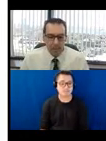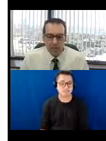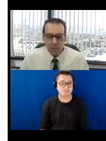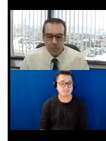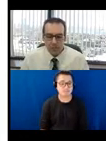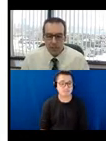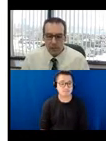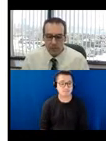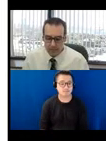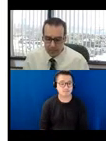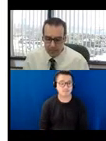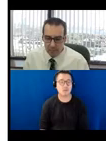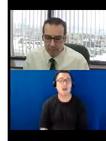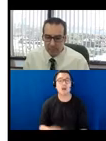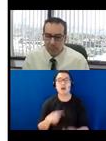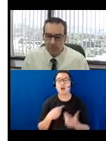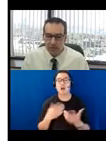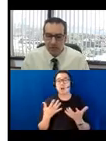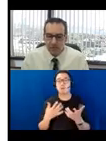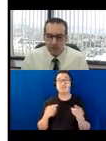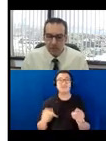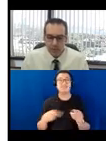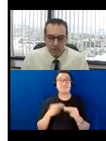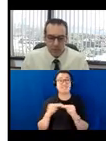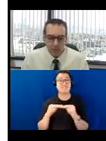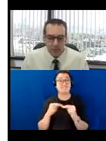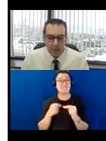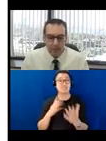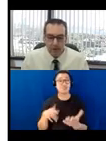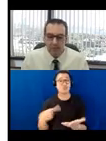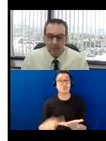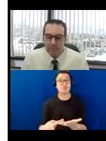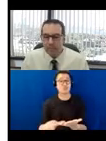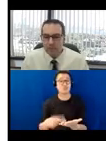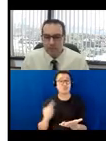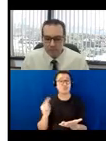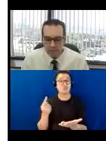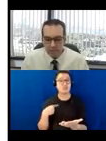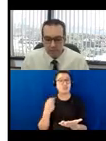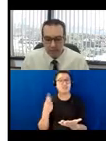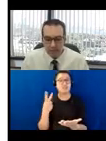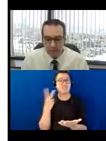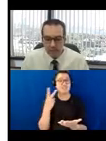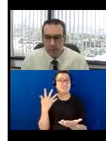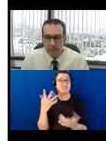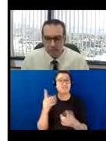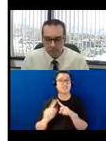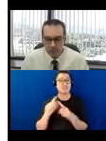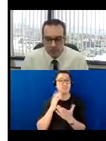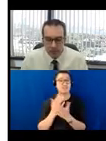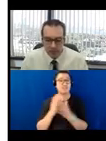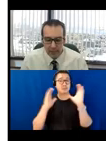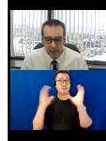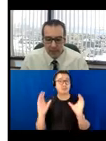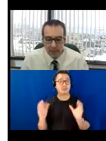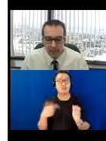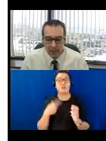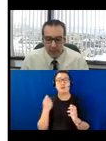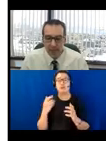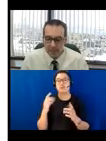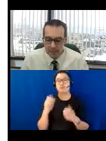I just want to talk about this slide at first. There are five pictures on this slide. We've used them throughout the training.